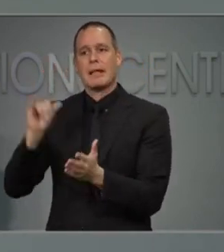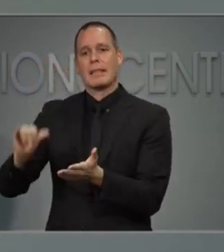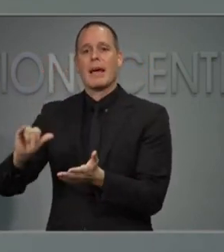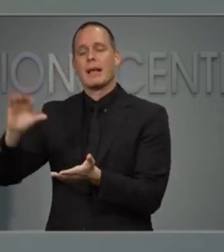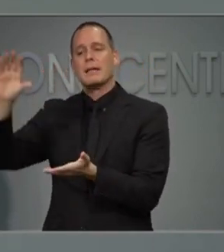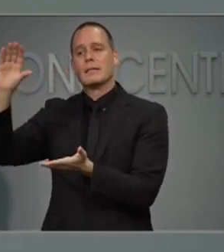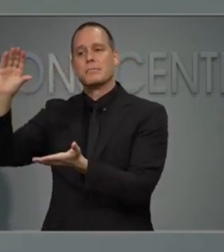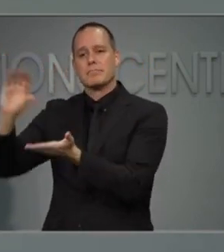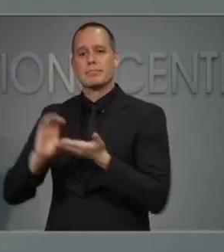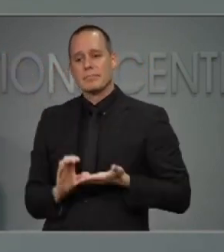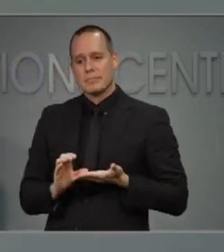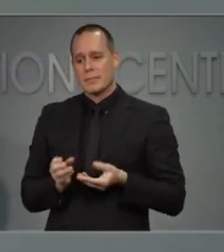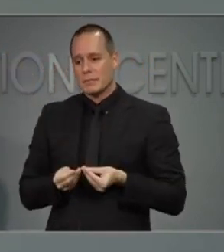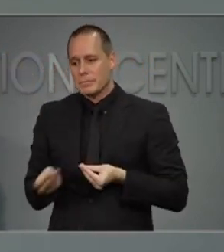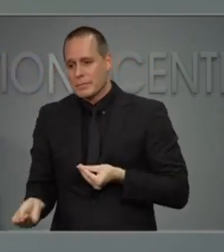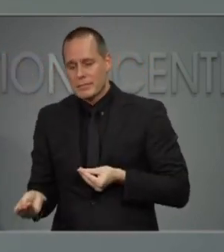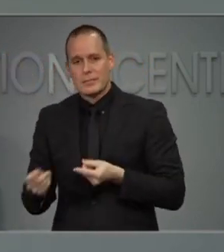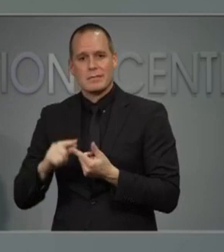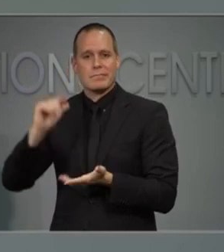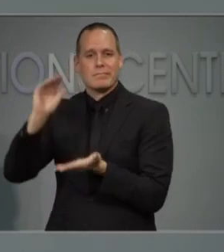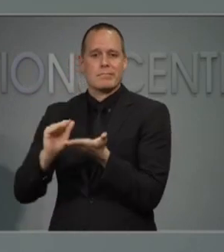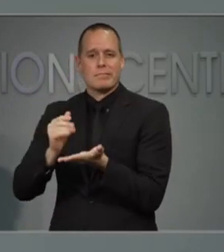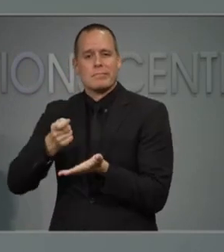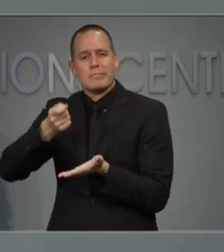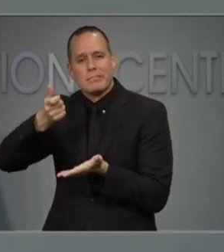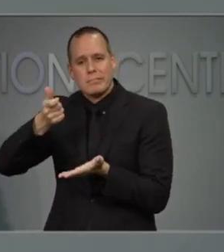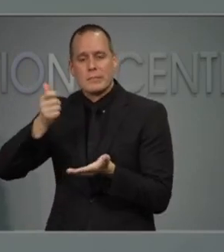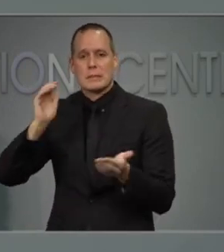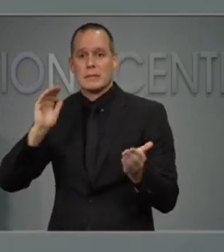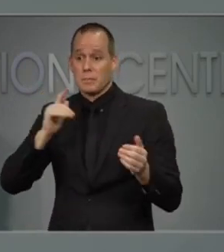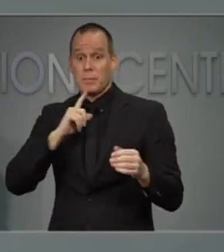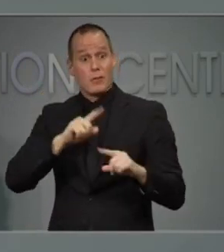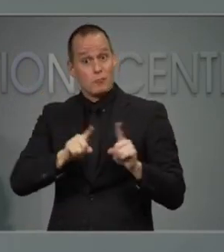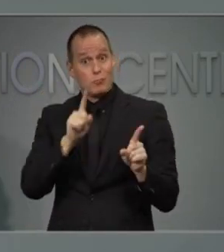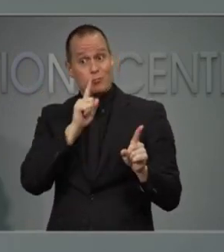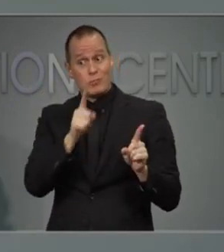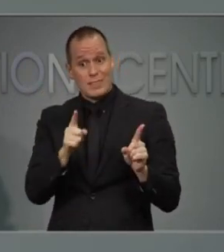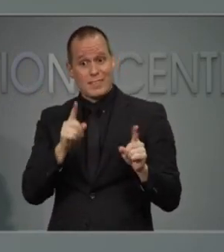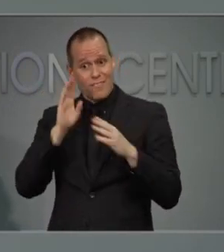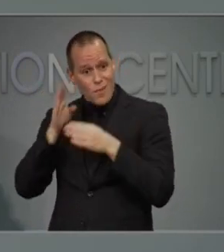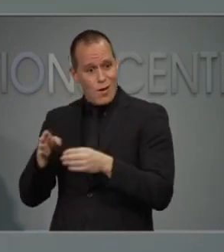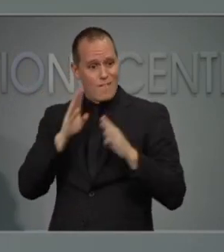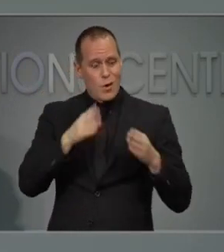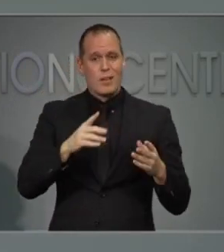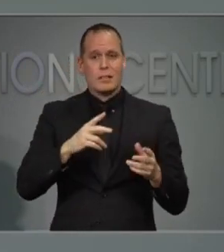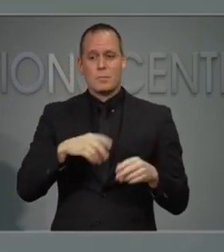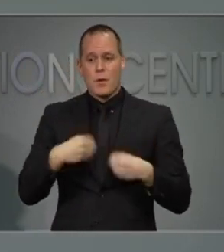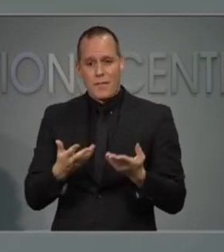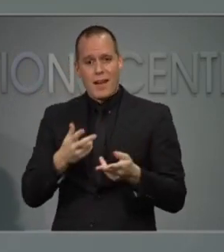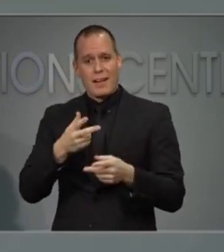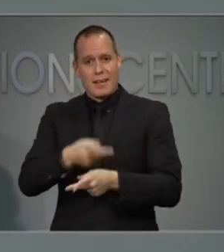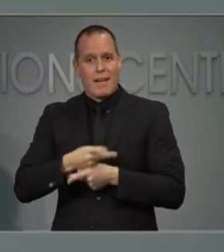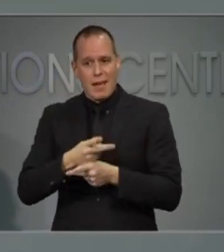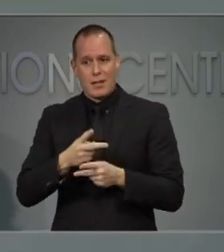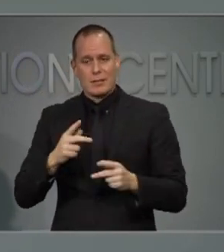relief fund compared to others providing the exact same care to privately insured and Medicare patients.